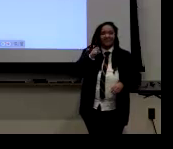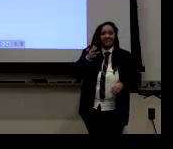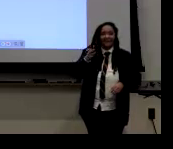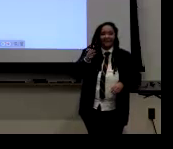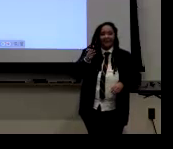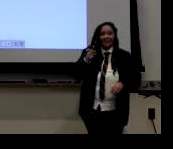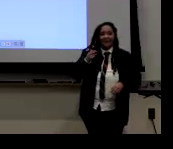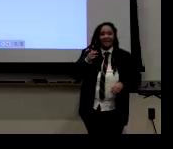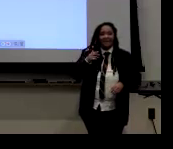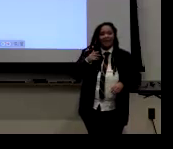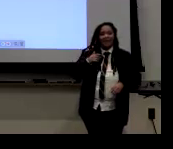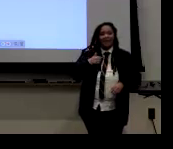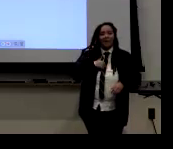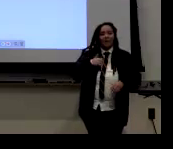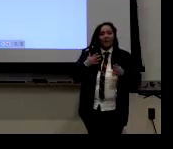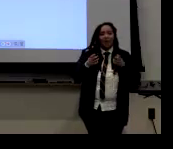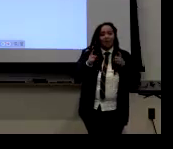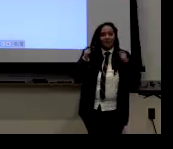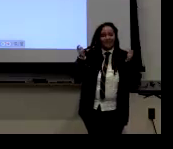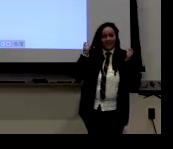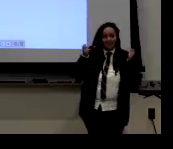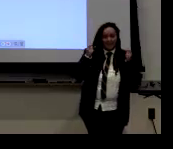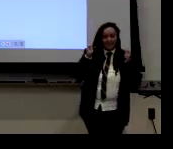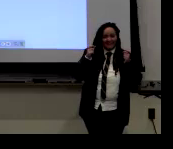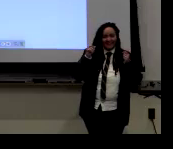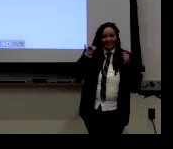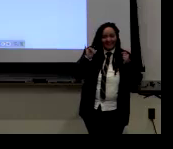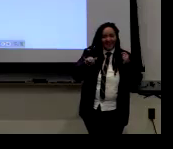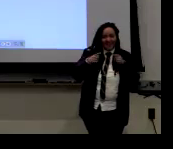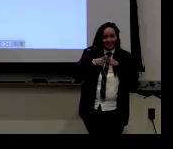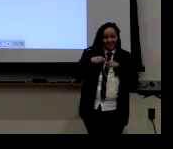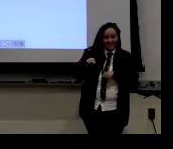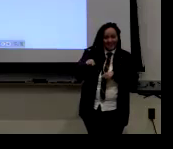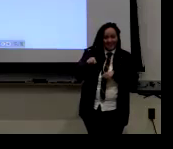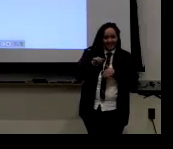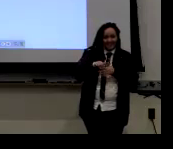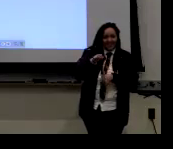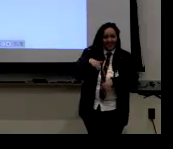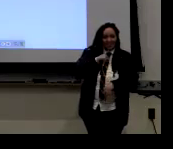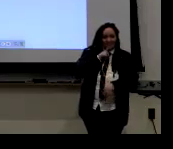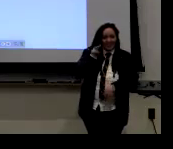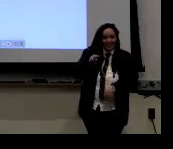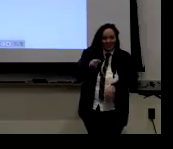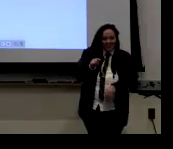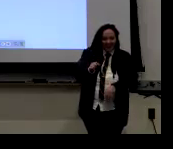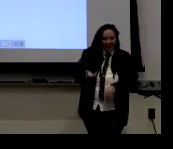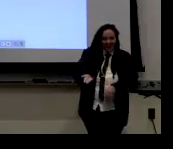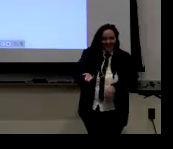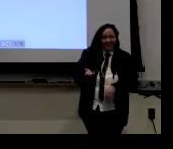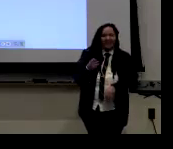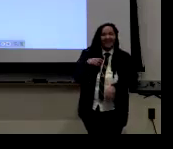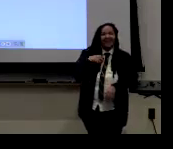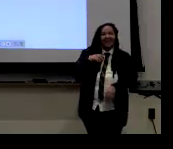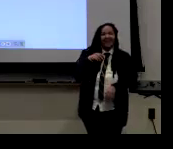So my thoughts, I want to celebrate that intersectionality.